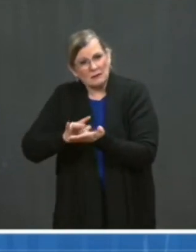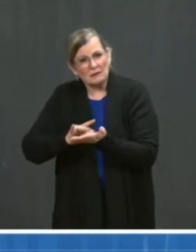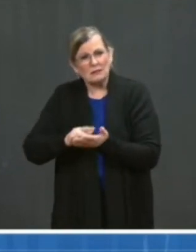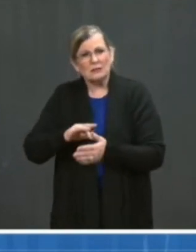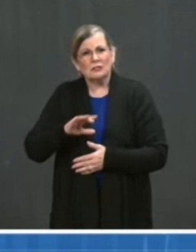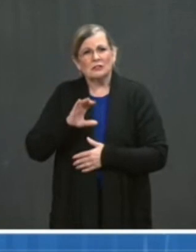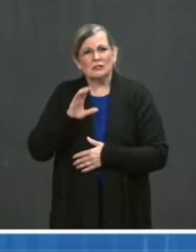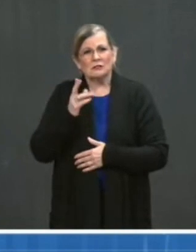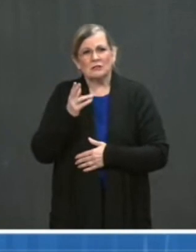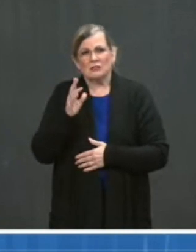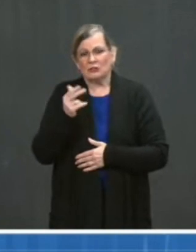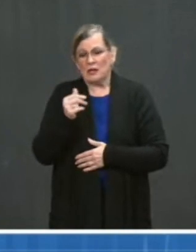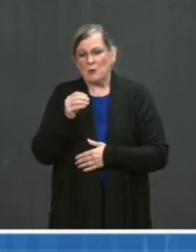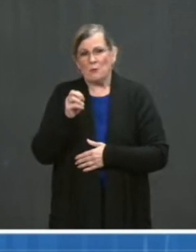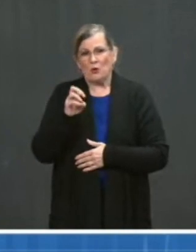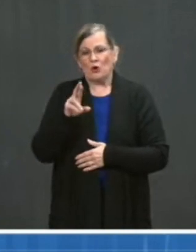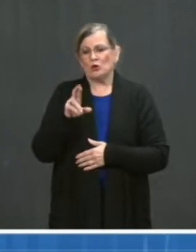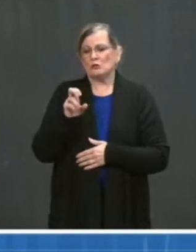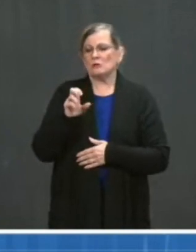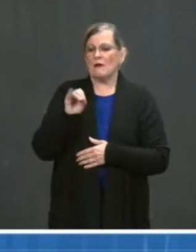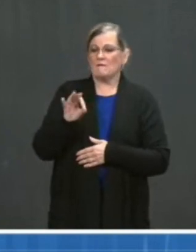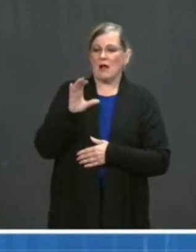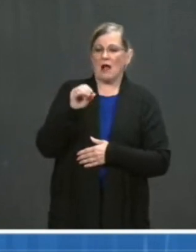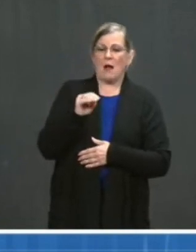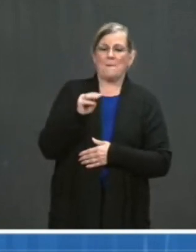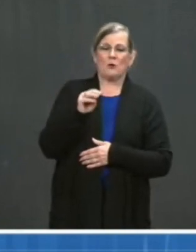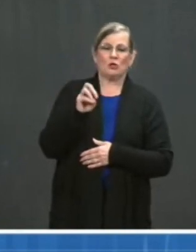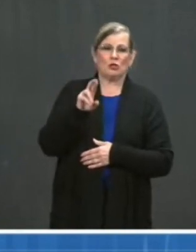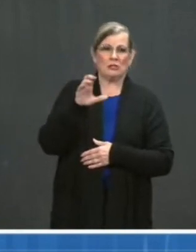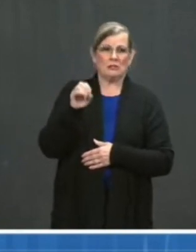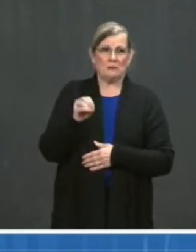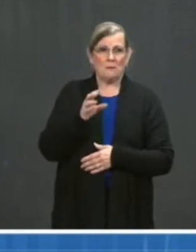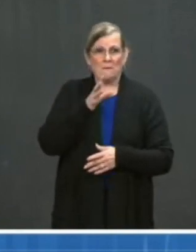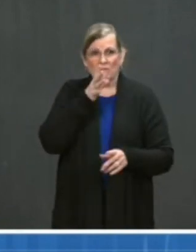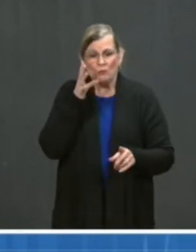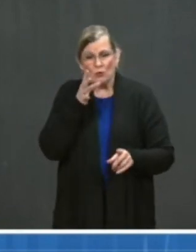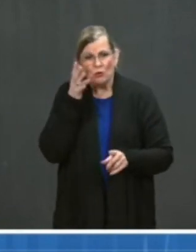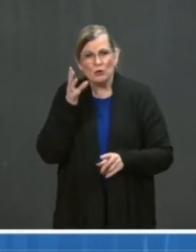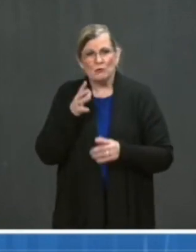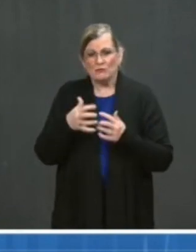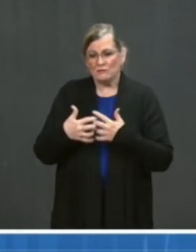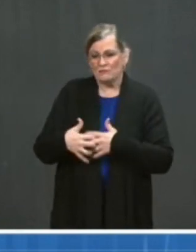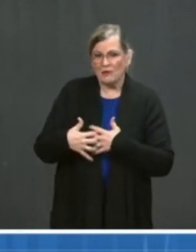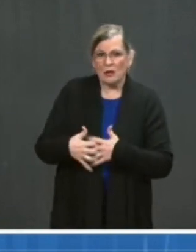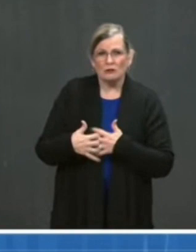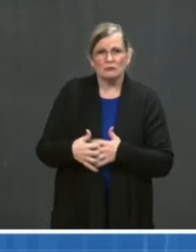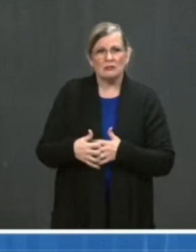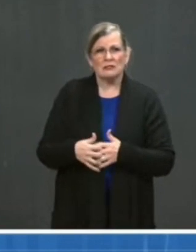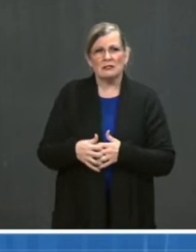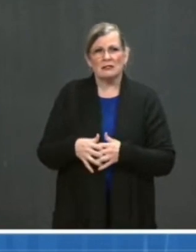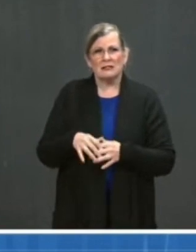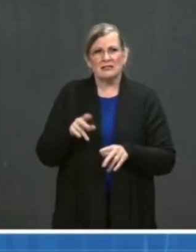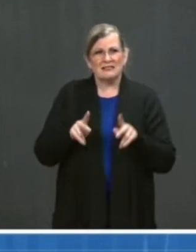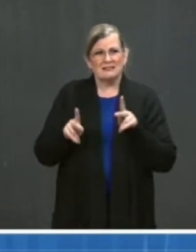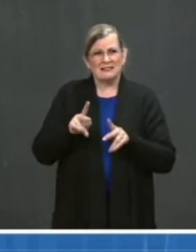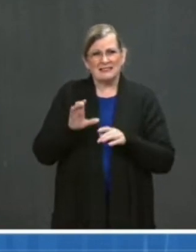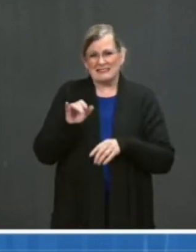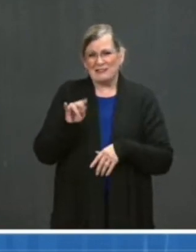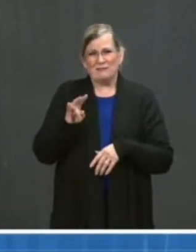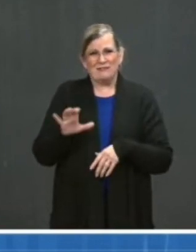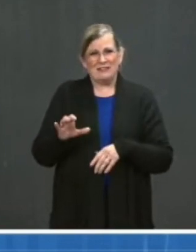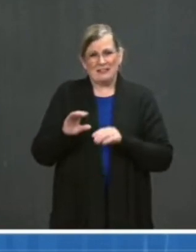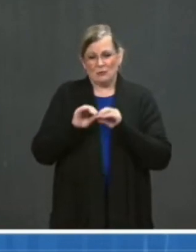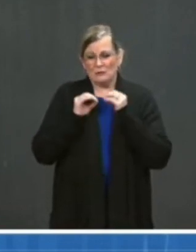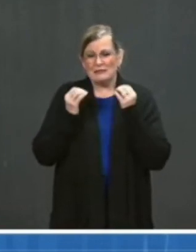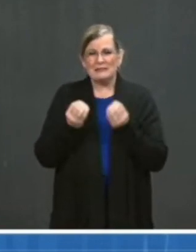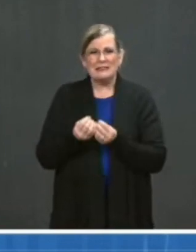the National Association of Manufacturers, and the Farm Bureau, civic organizations like the NAACP and Unidos, faith-based